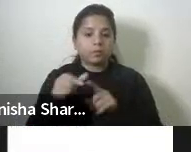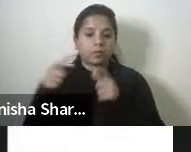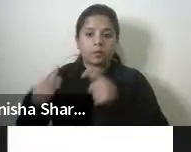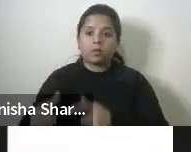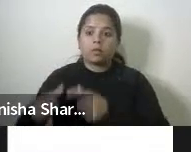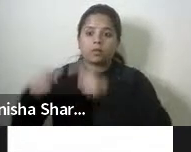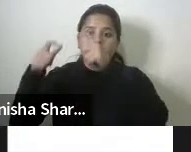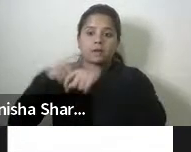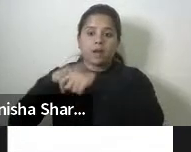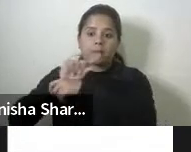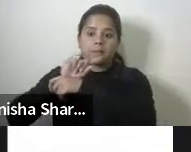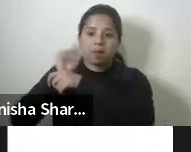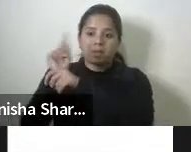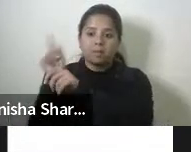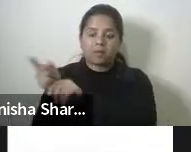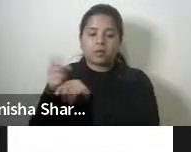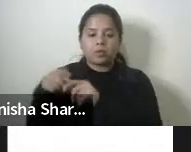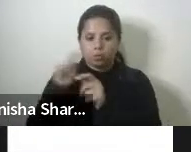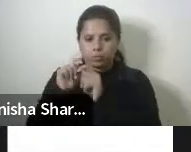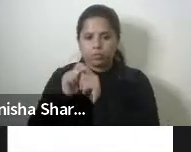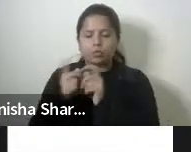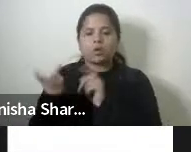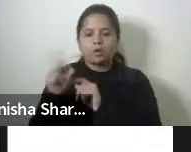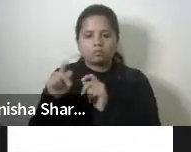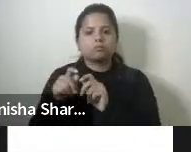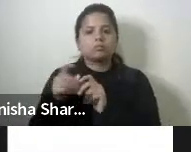renovated. And, uh, like, uh,